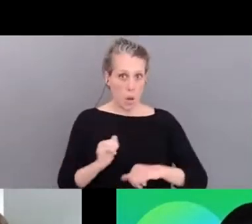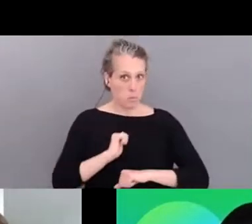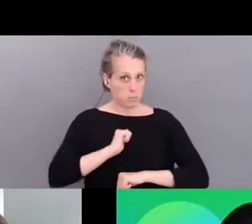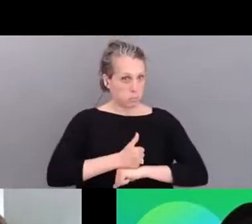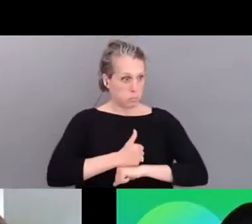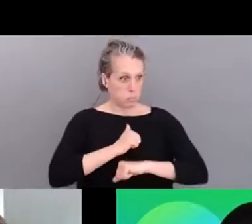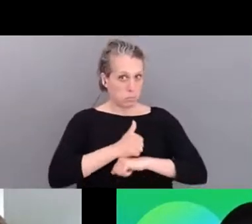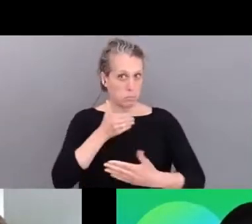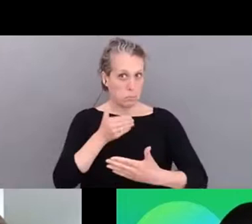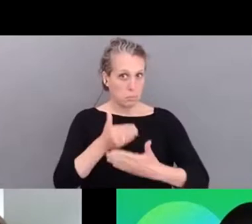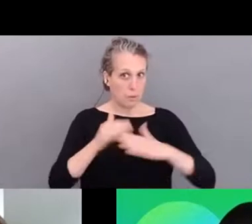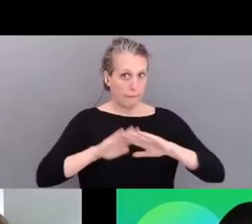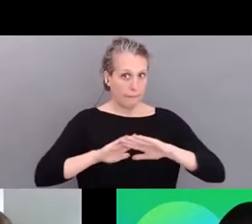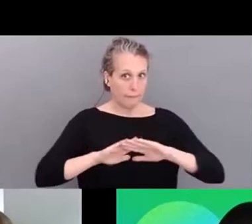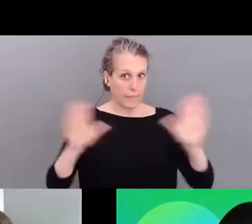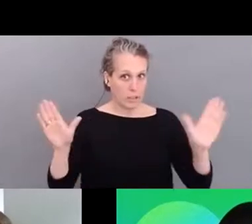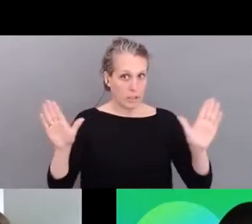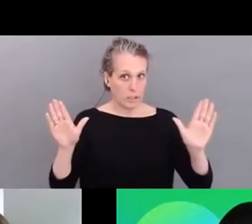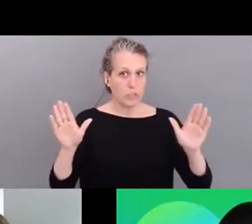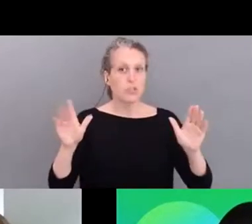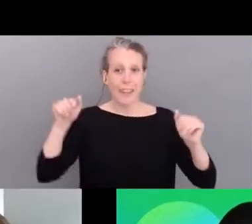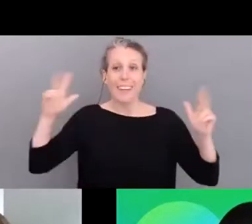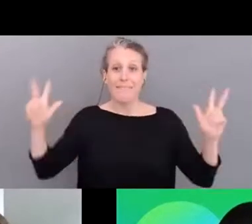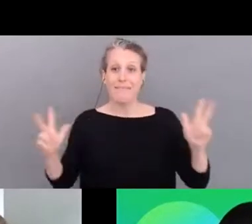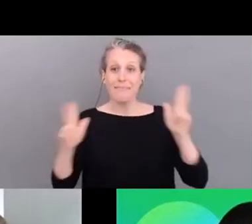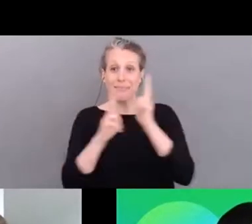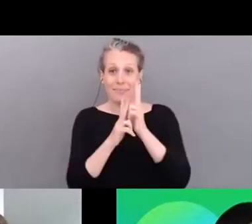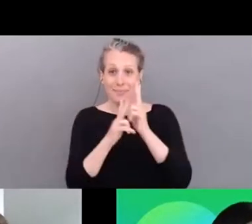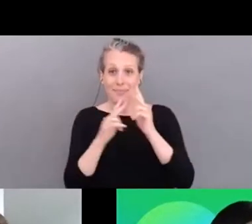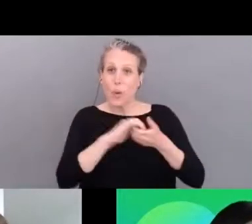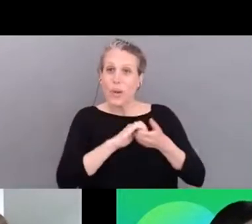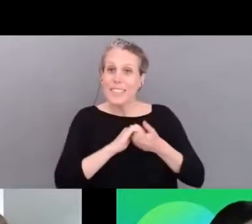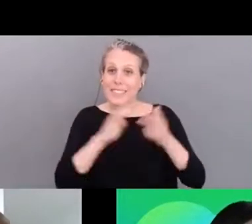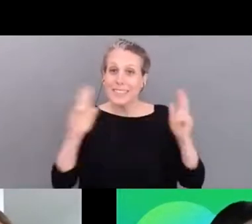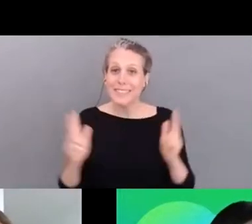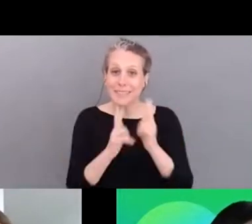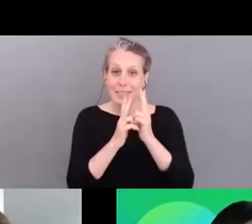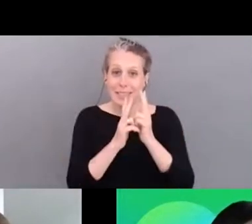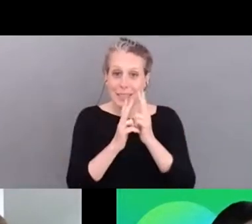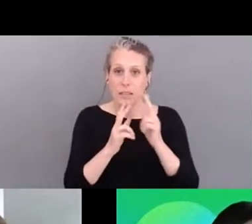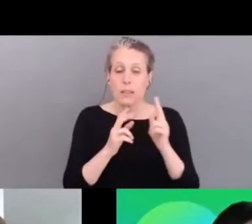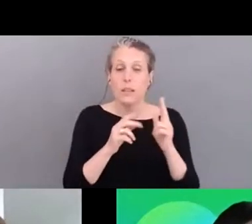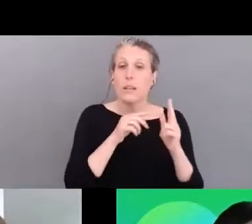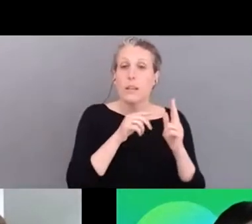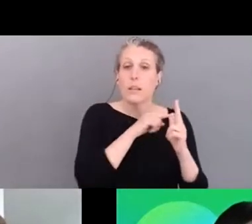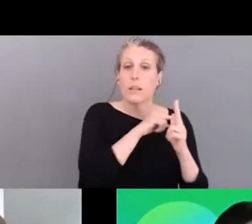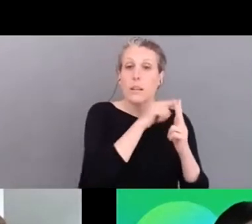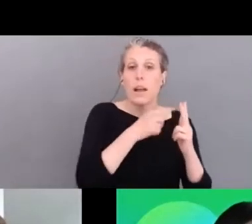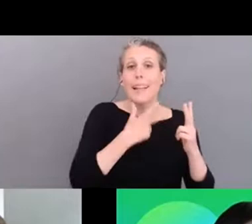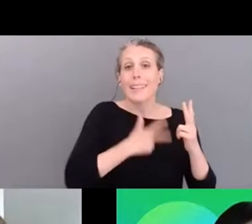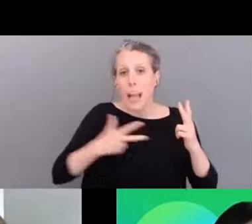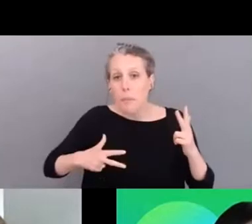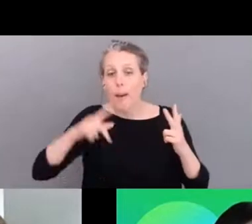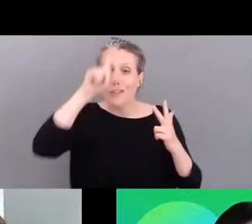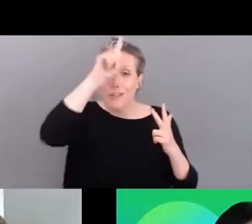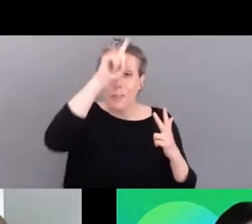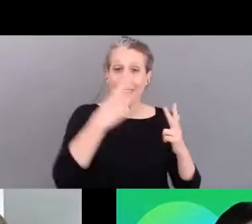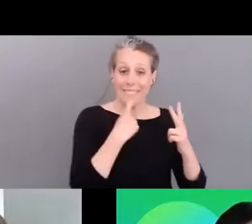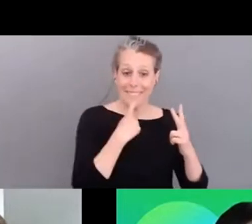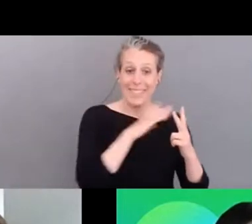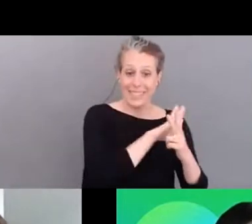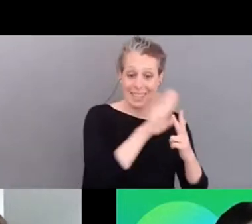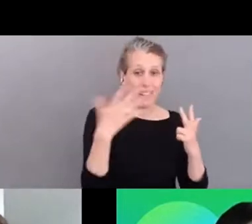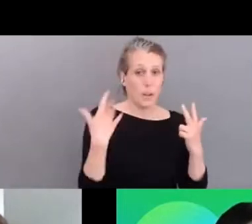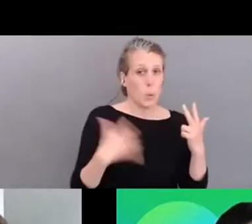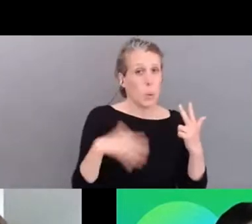three mentee organizations the mentor organizations have already uh done um an incredible um work